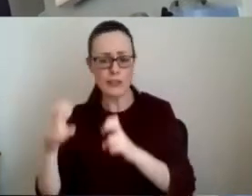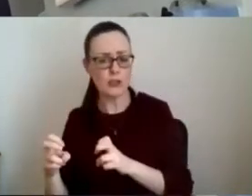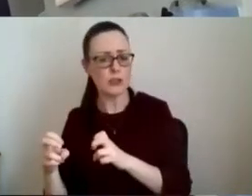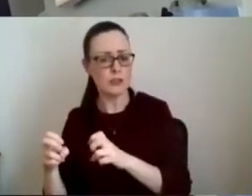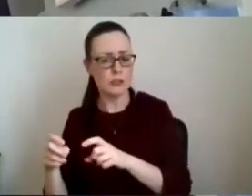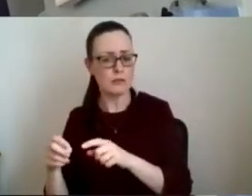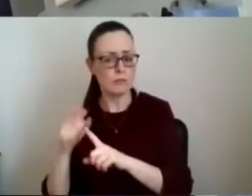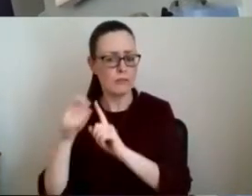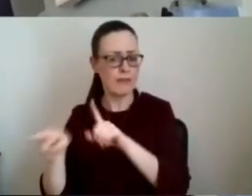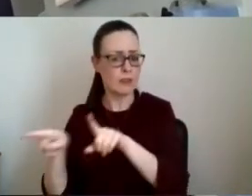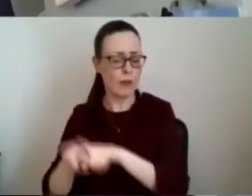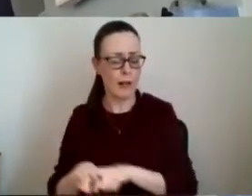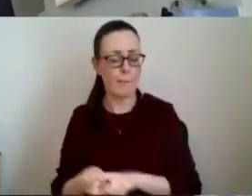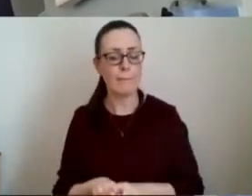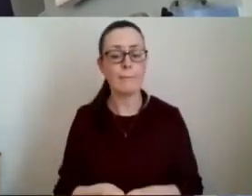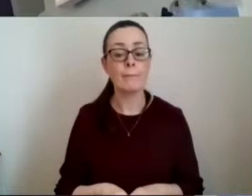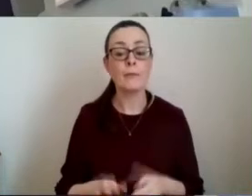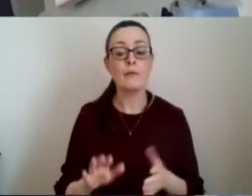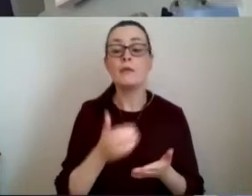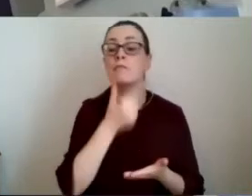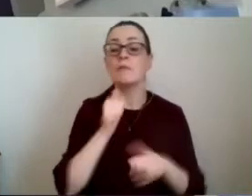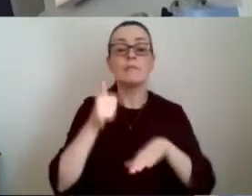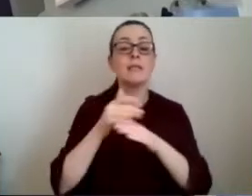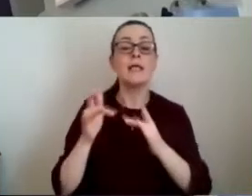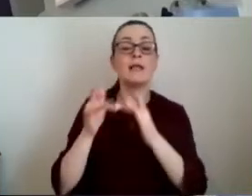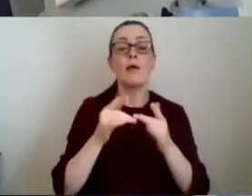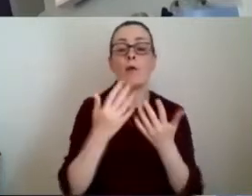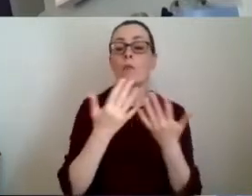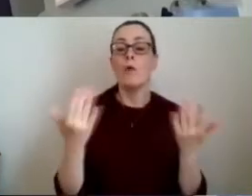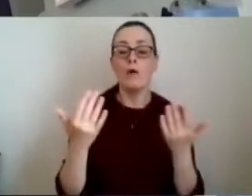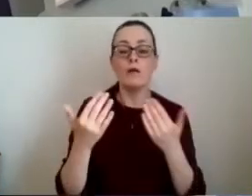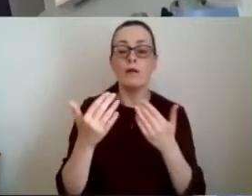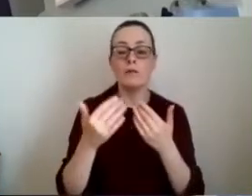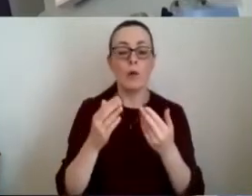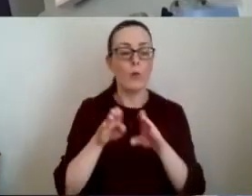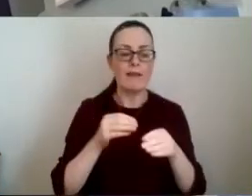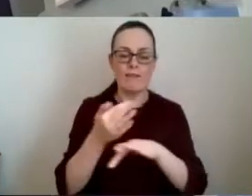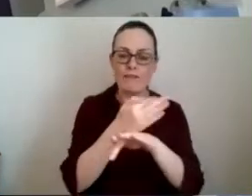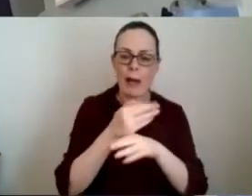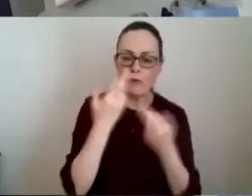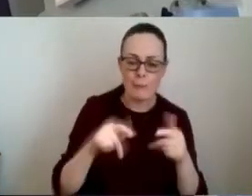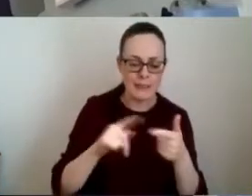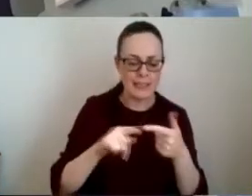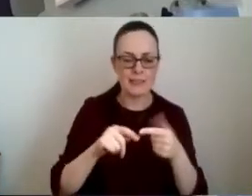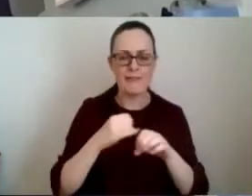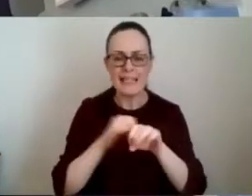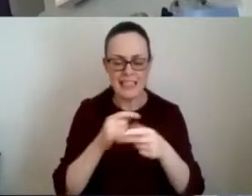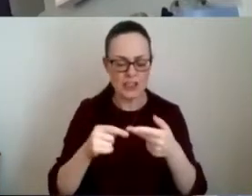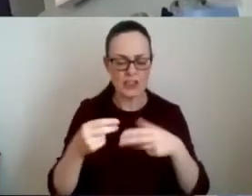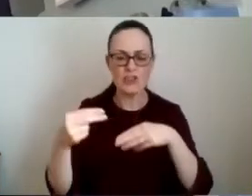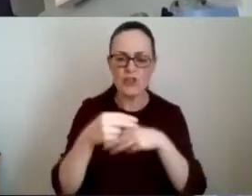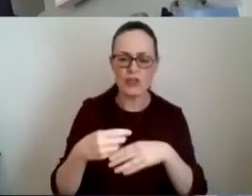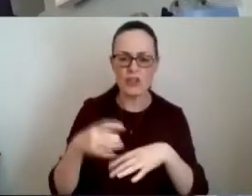we first established a network board to include family representatives clinicians nurses hospital